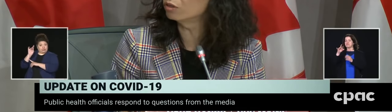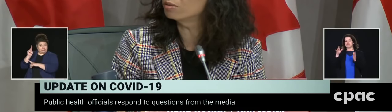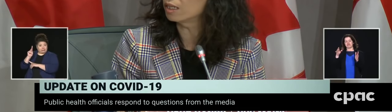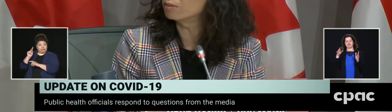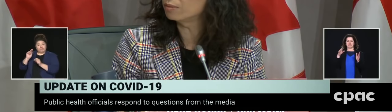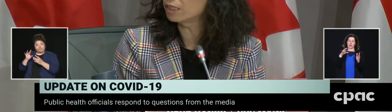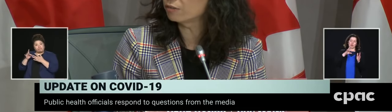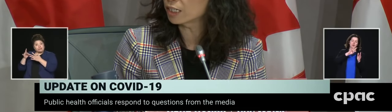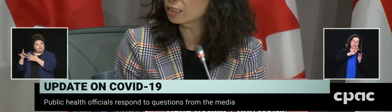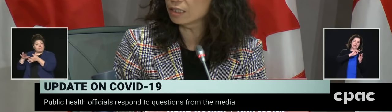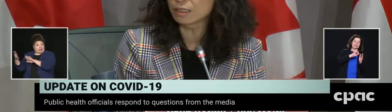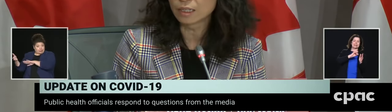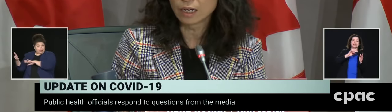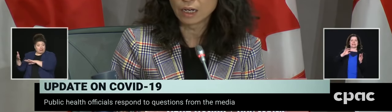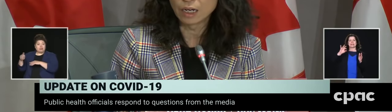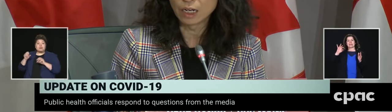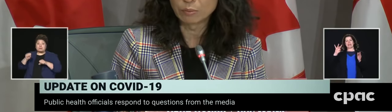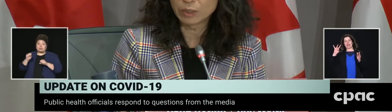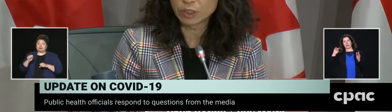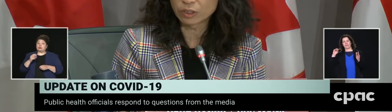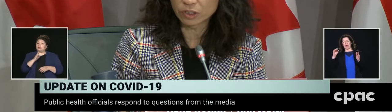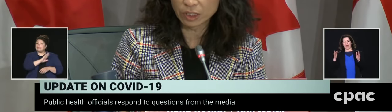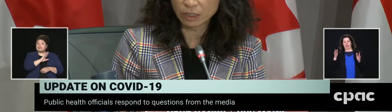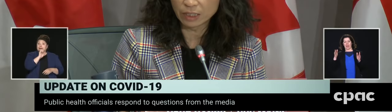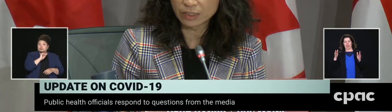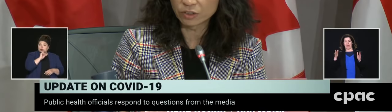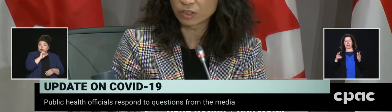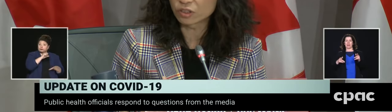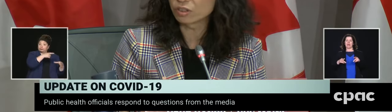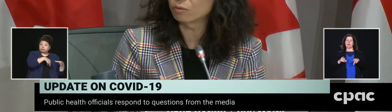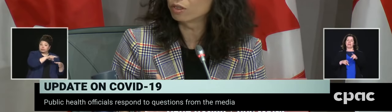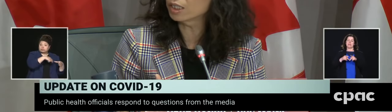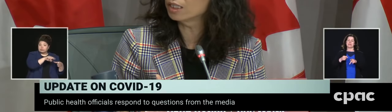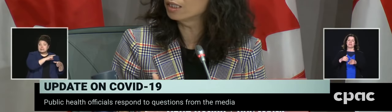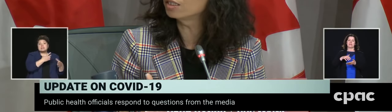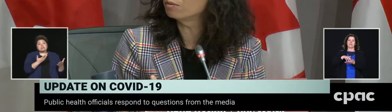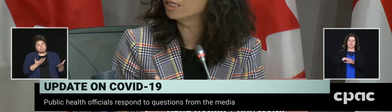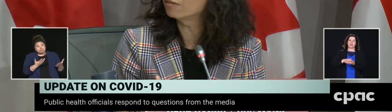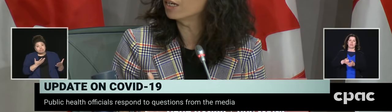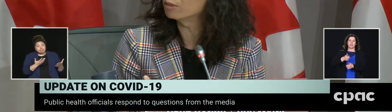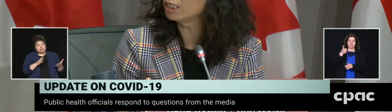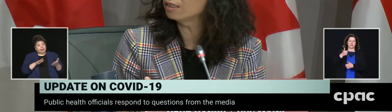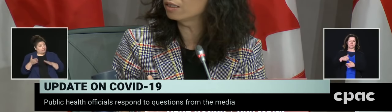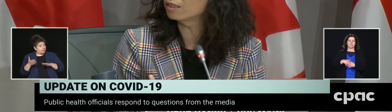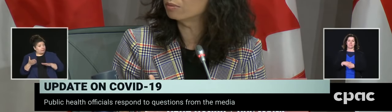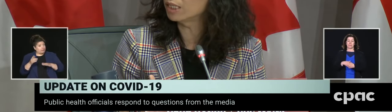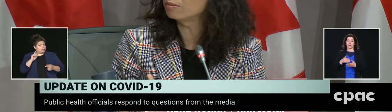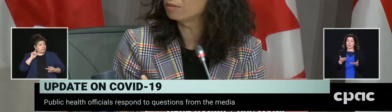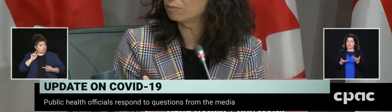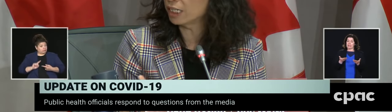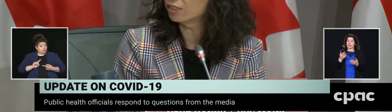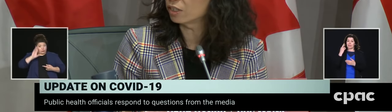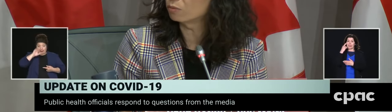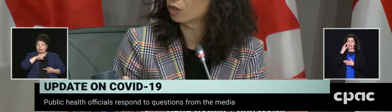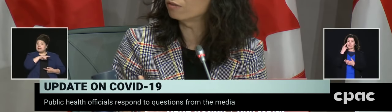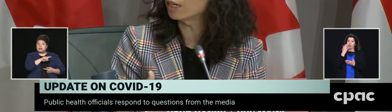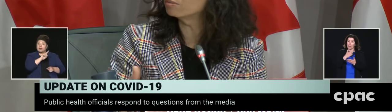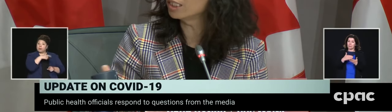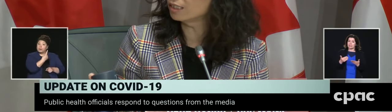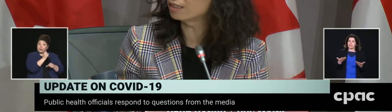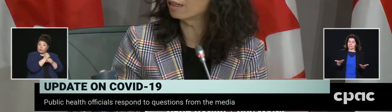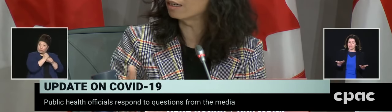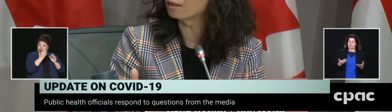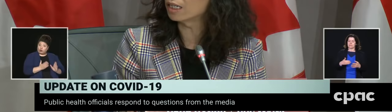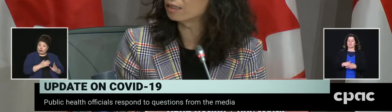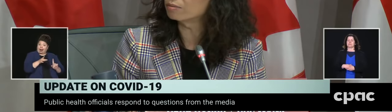age groups that might be affected, but we also know that it's not just the workers. It could be their families, so it may depend on what